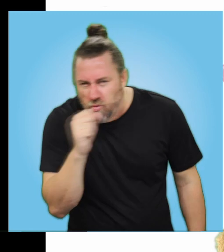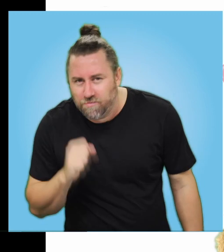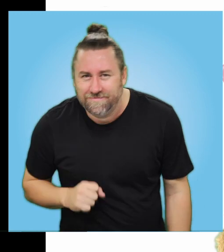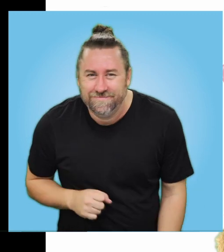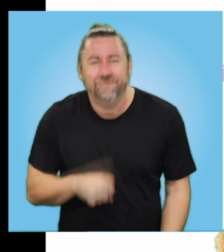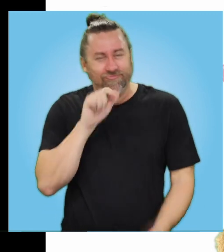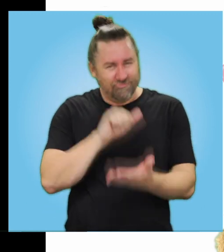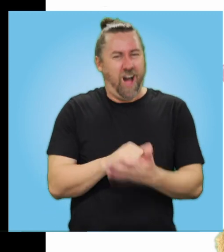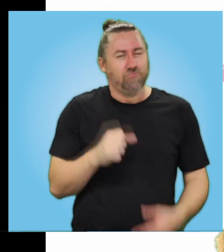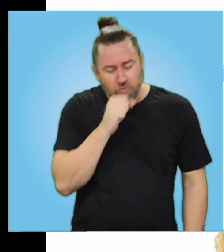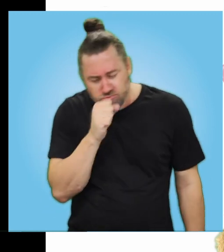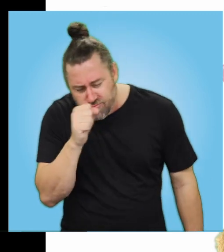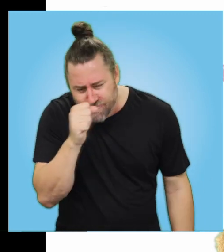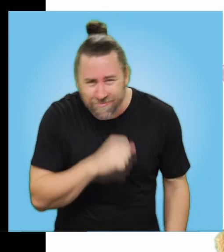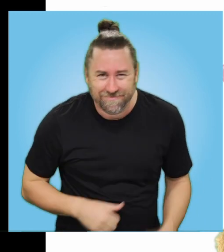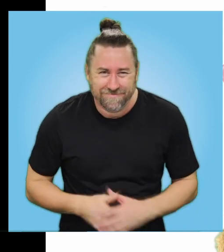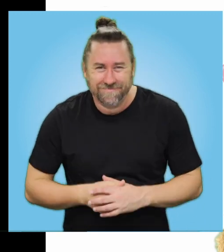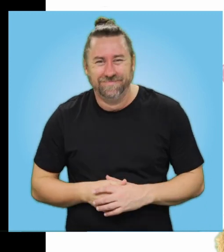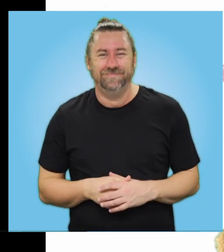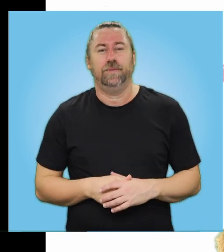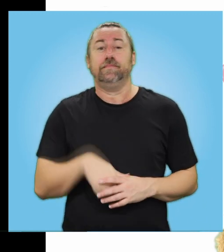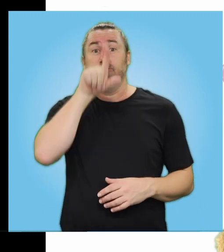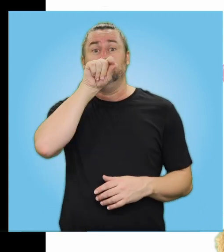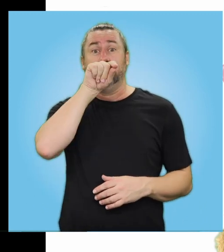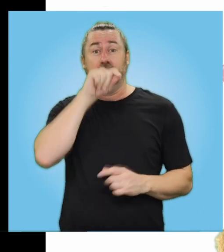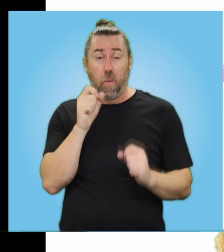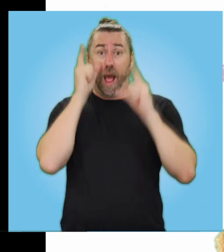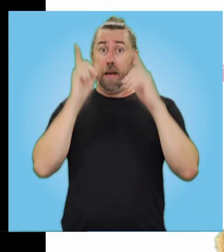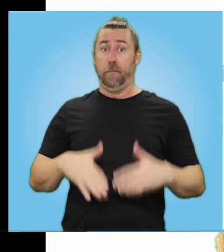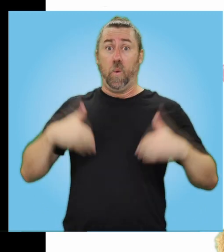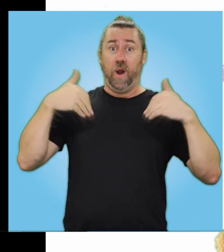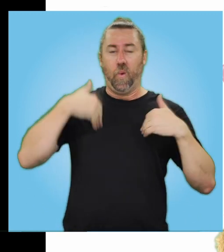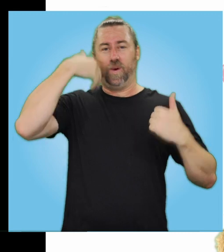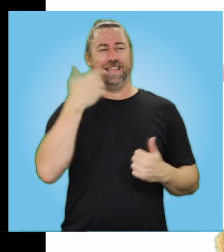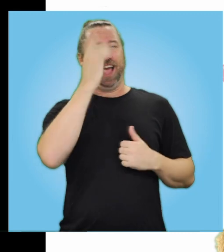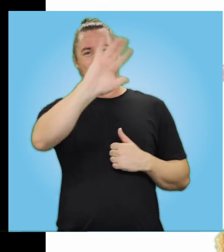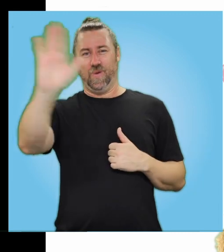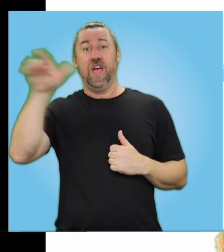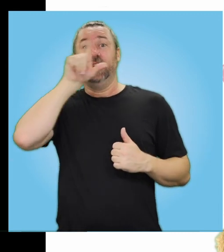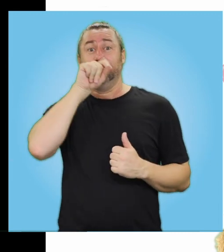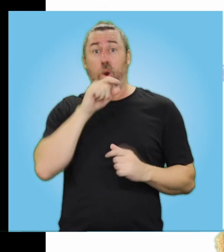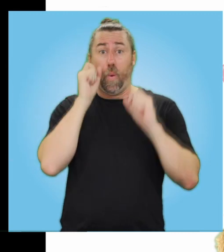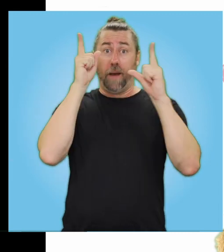And that is what they say. When chickens get up in the morning They always say hello When chickens get up in the